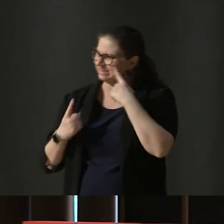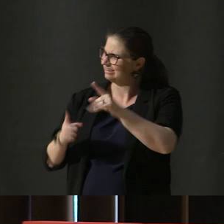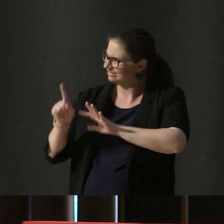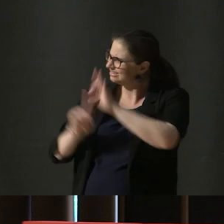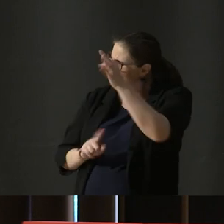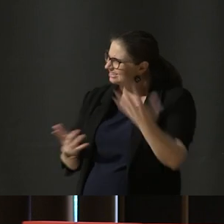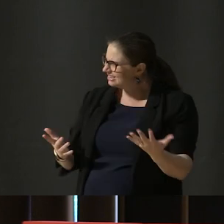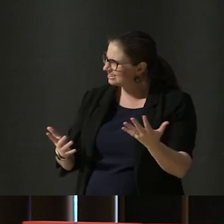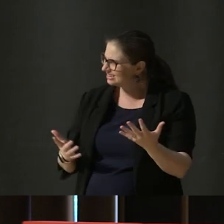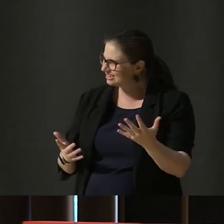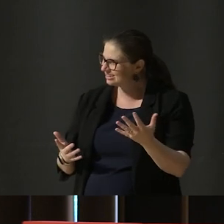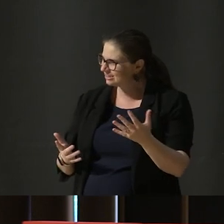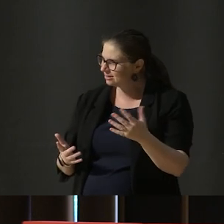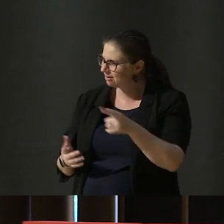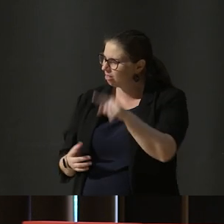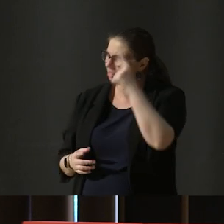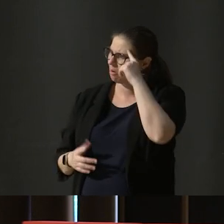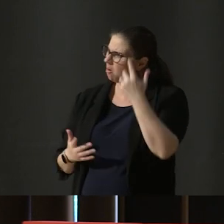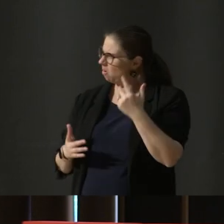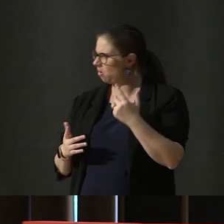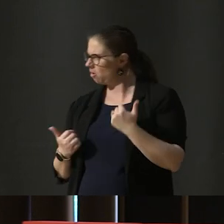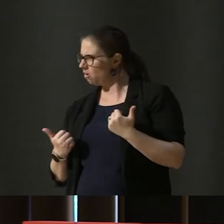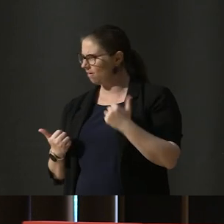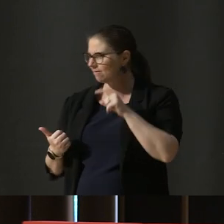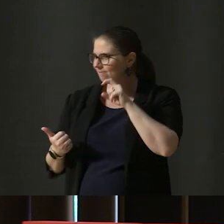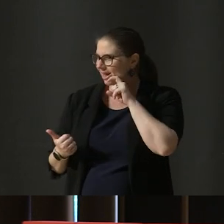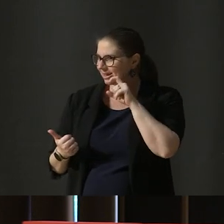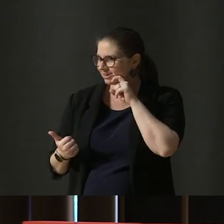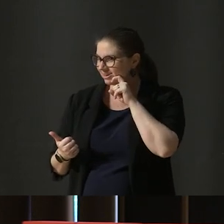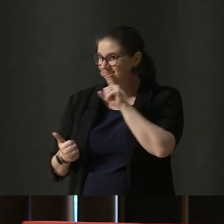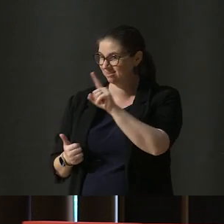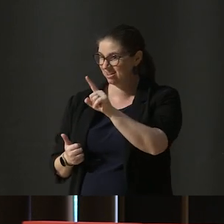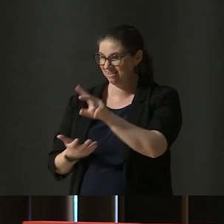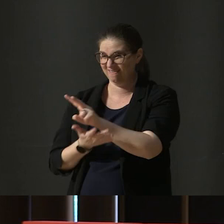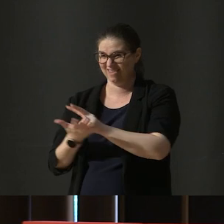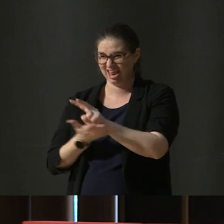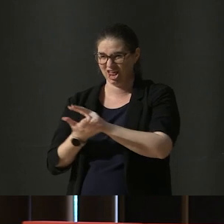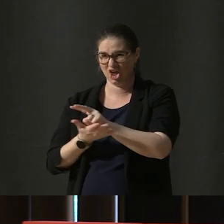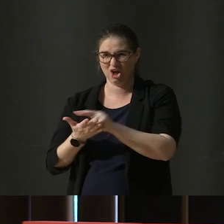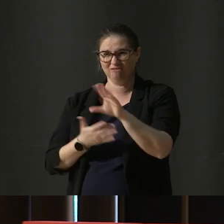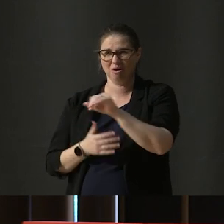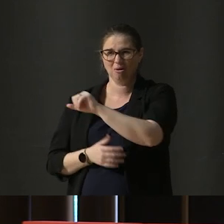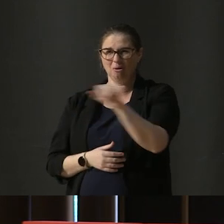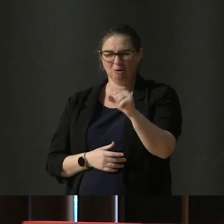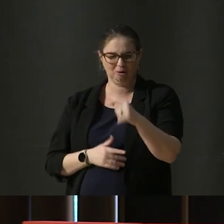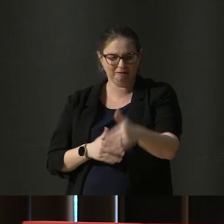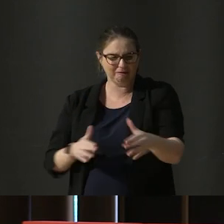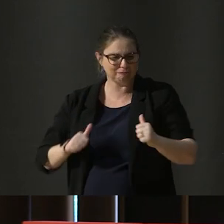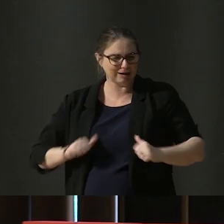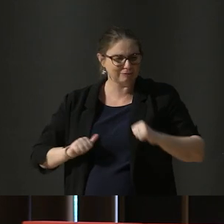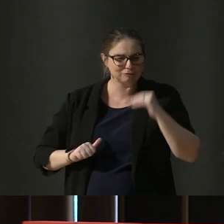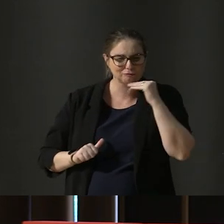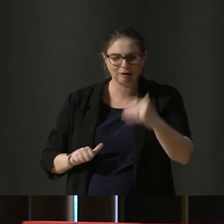Well, this all sounds like a lot of fun, but videos from your dingy practice room, they're not official like exams